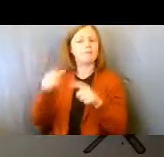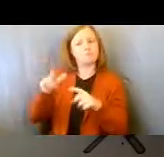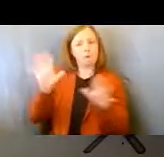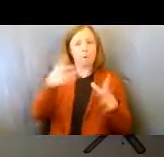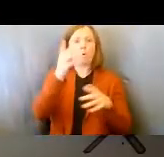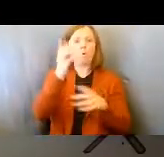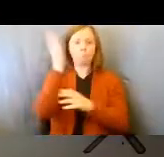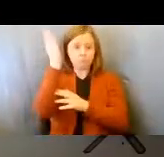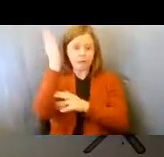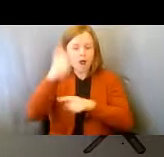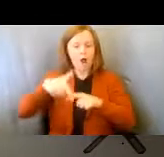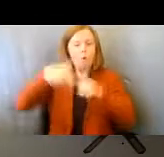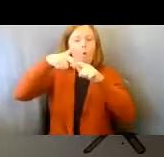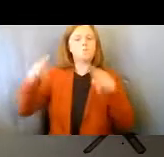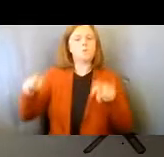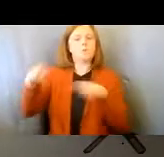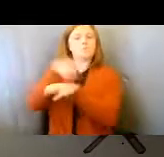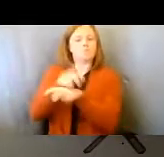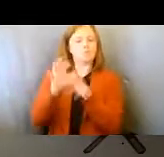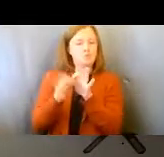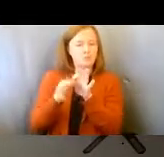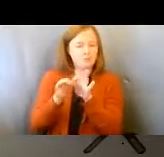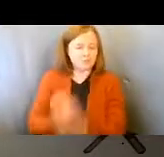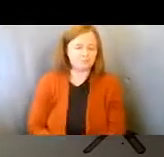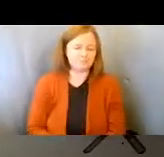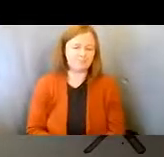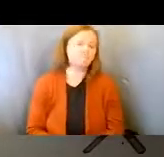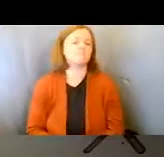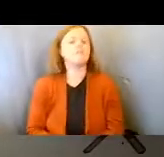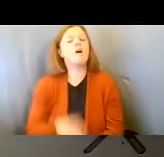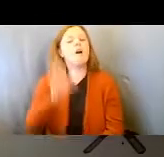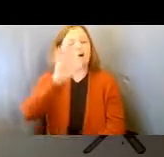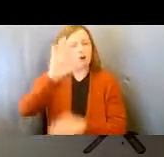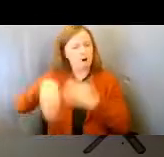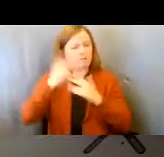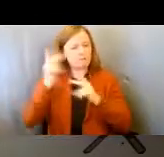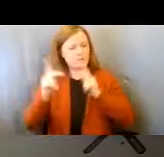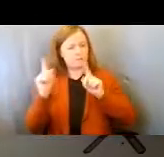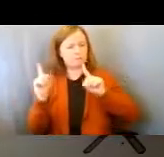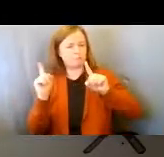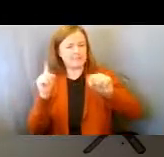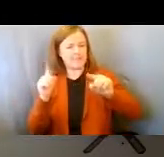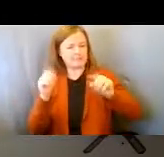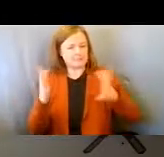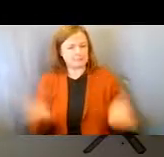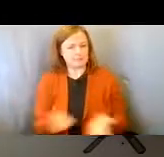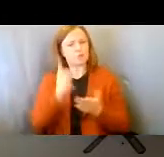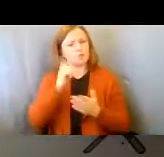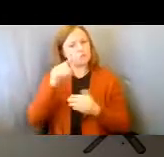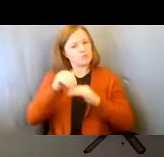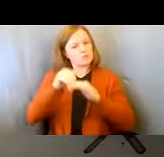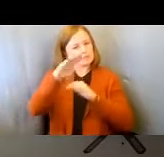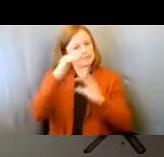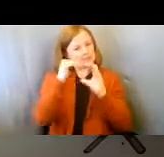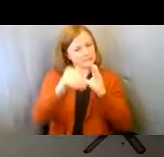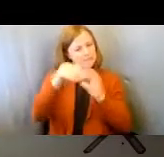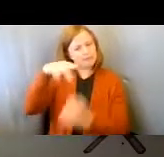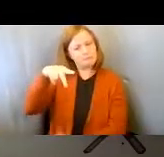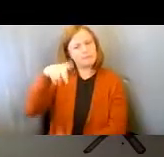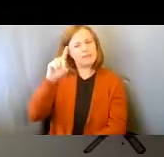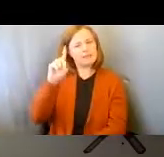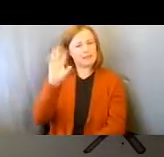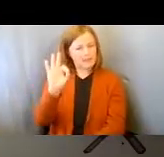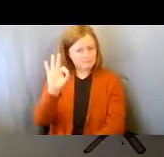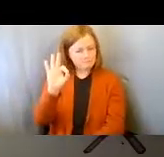for the switch. All attendees should have received an email with a PDF of the presentation and handouts prior to the event.